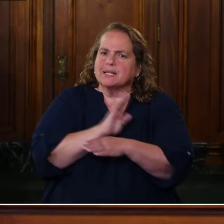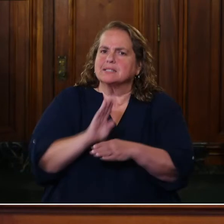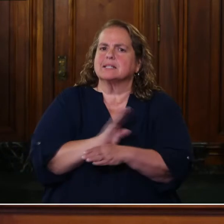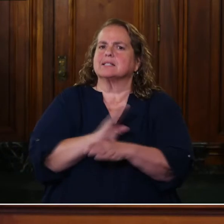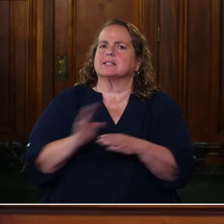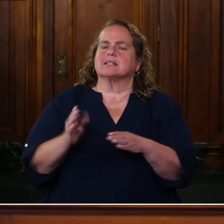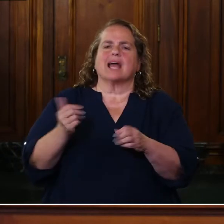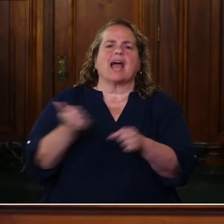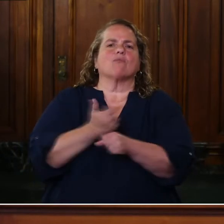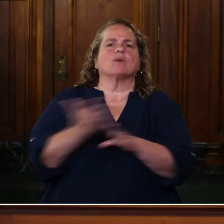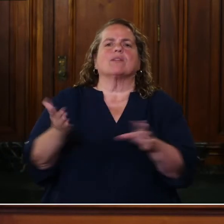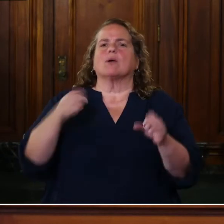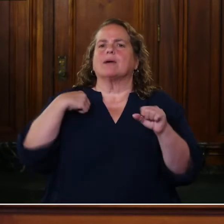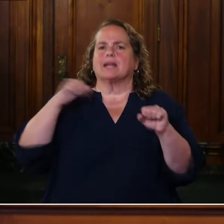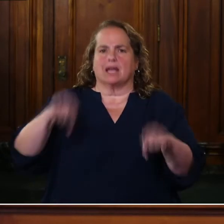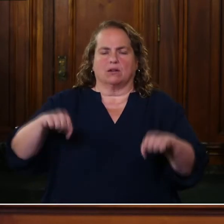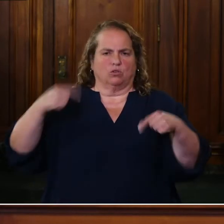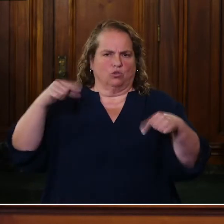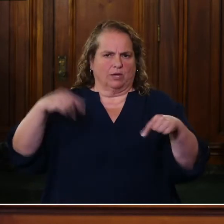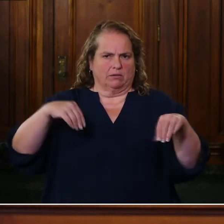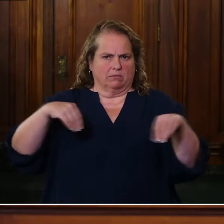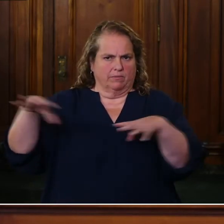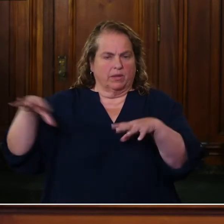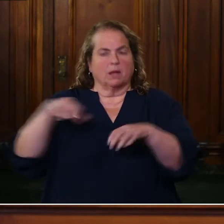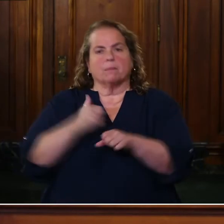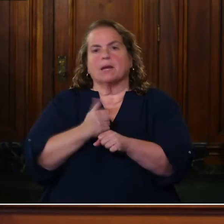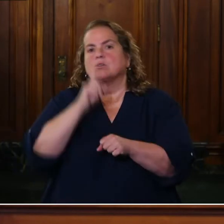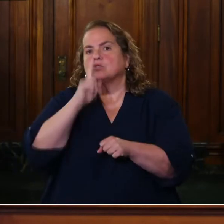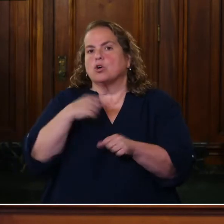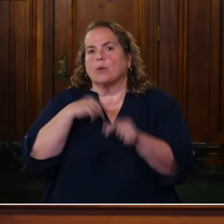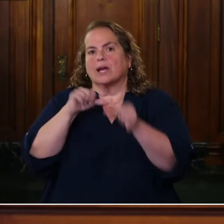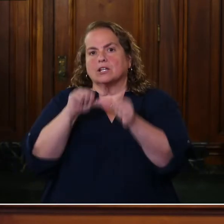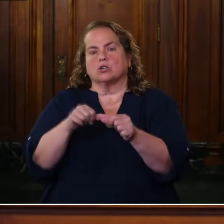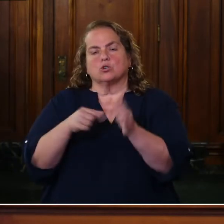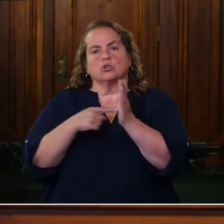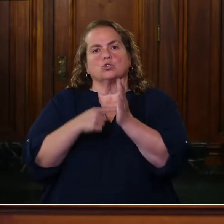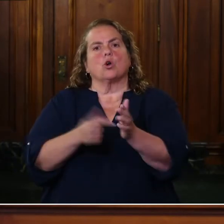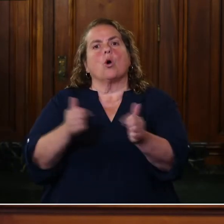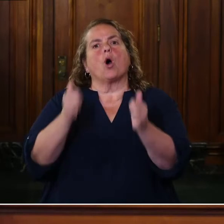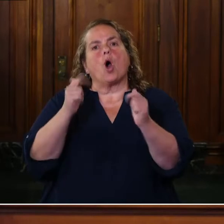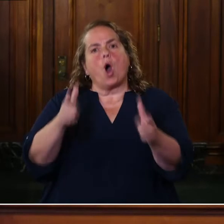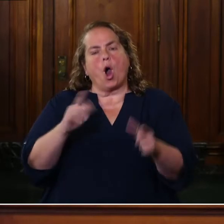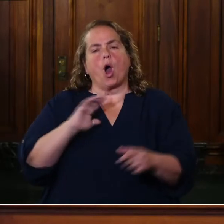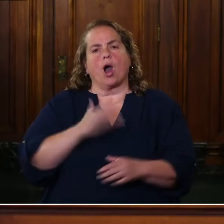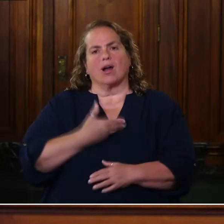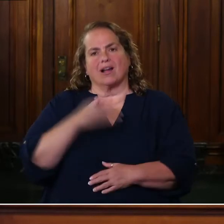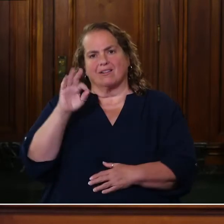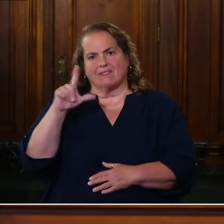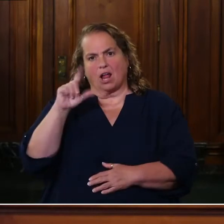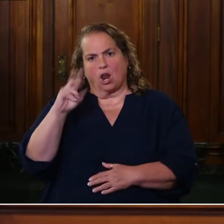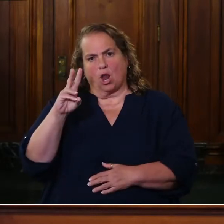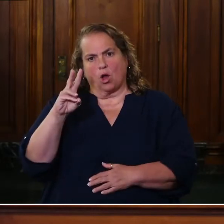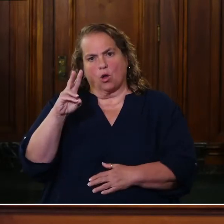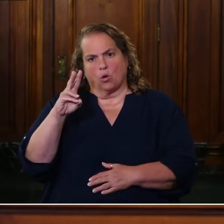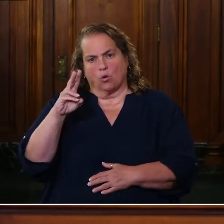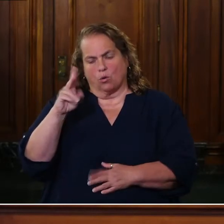and everything else up green. Let's make sure that we continue to show all of our fellow human beings who are in pain or have